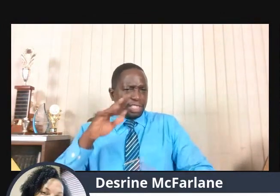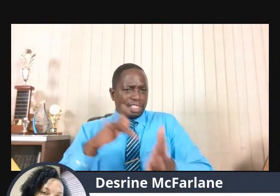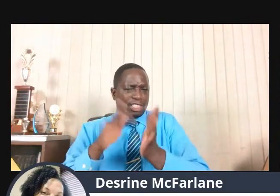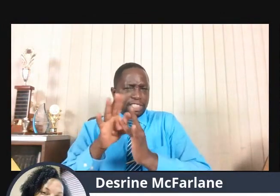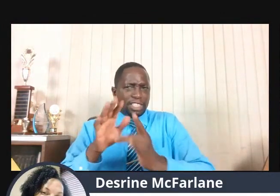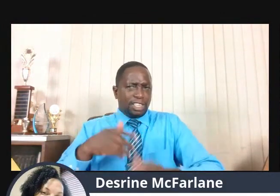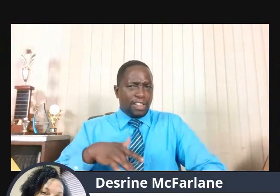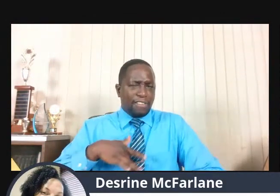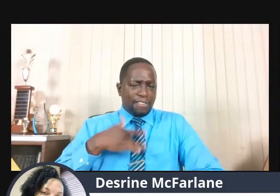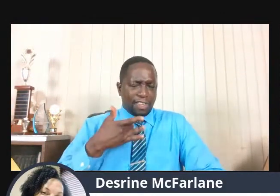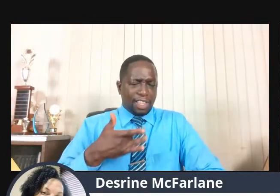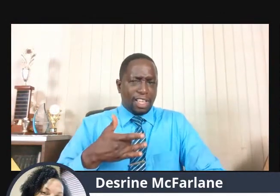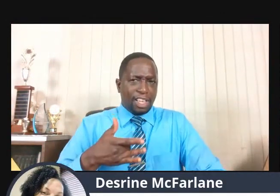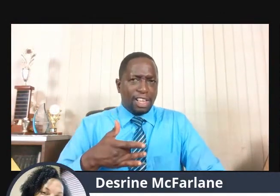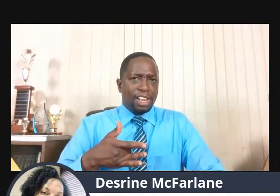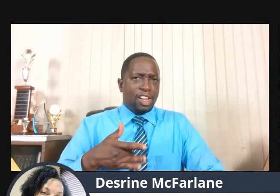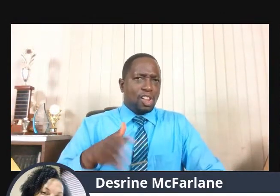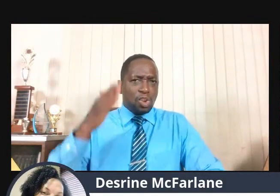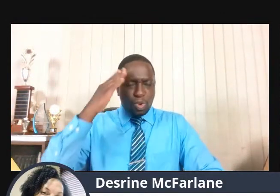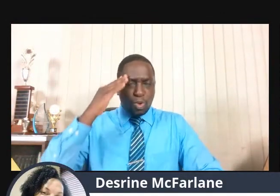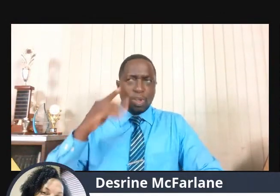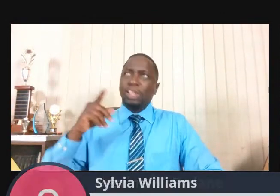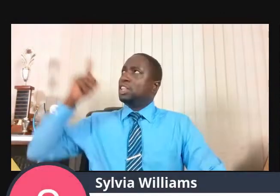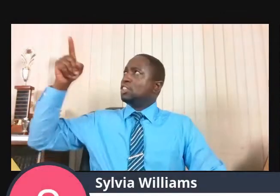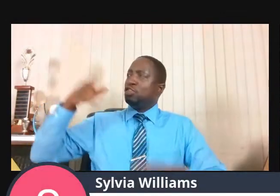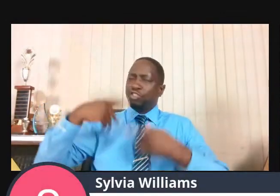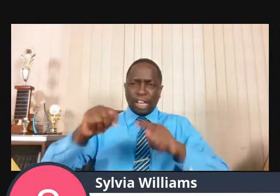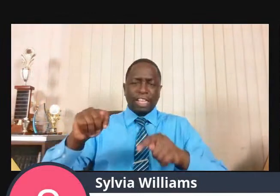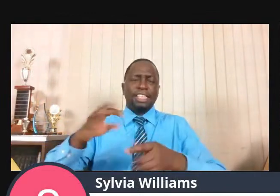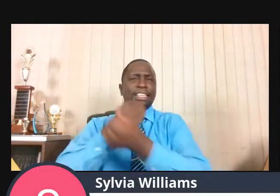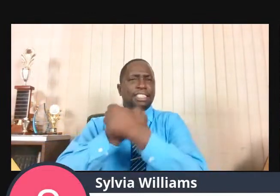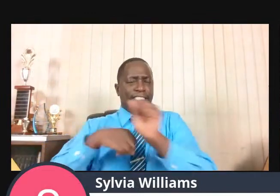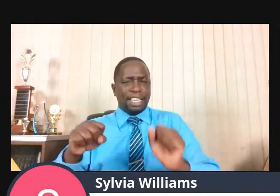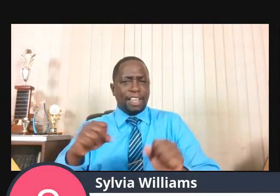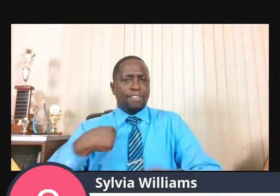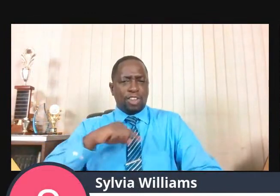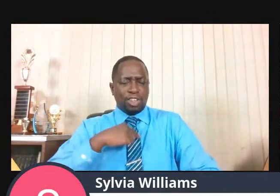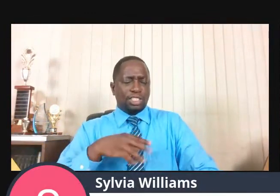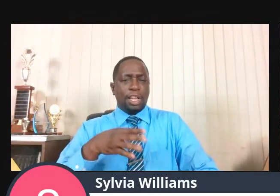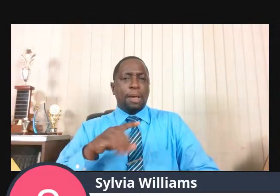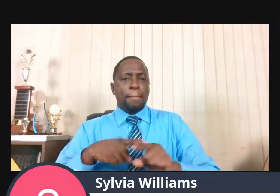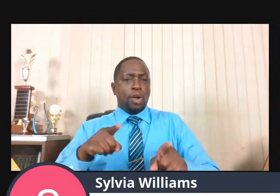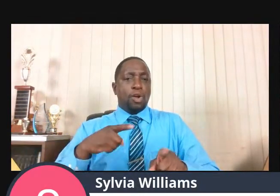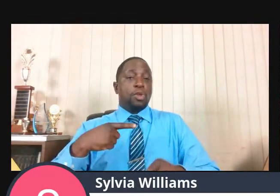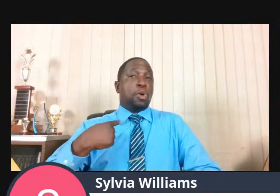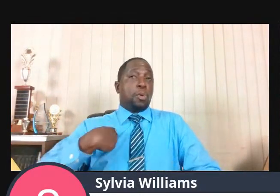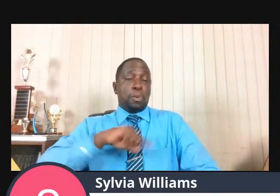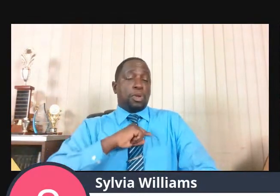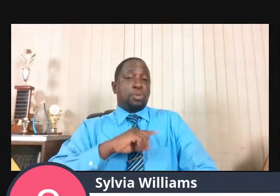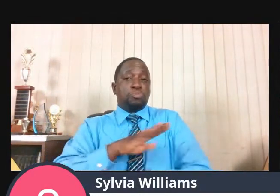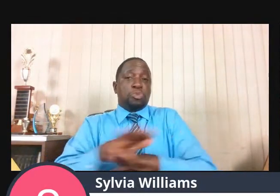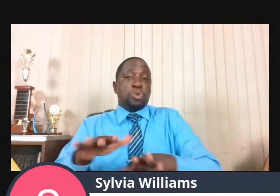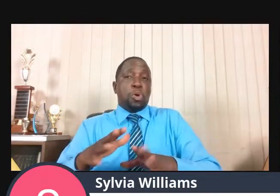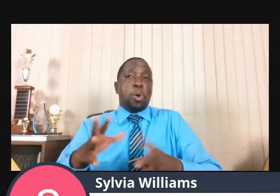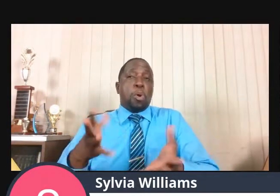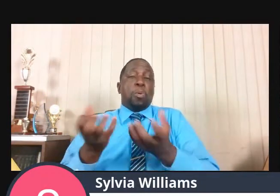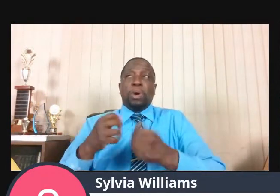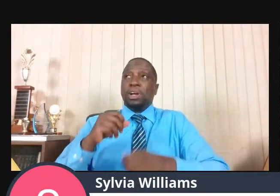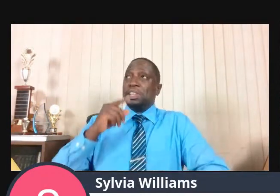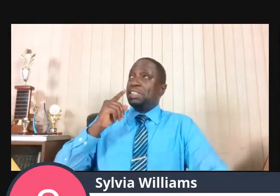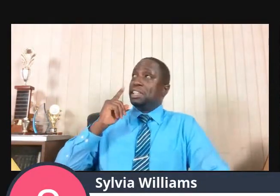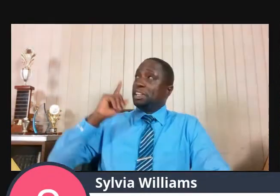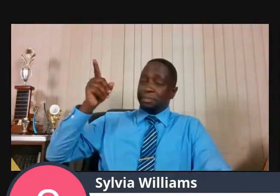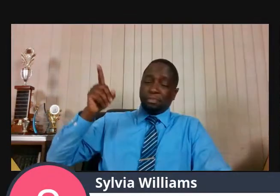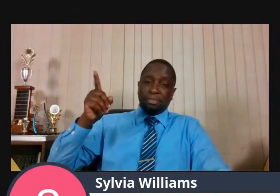humanity is still rejecting him? But you can encourage him today by faith and by